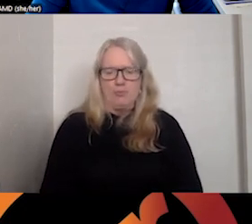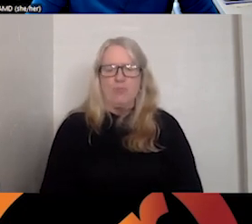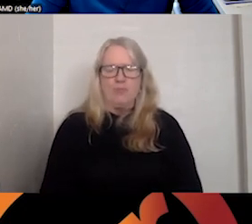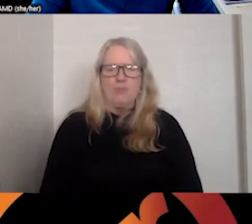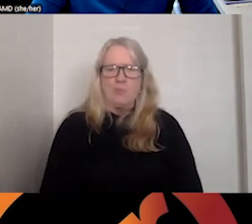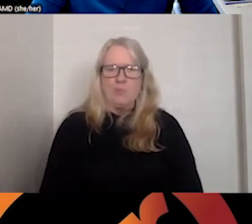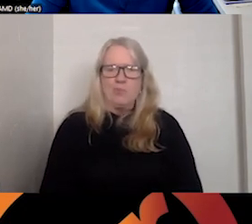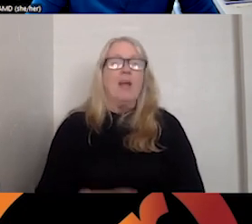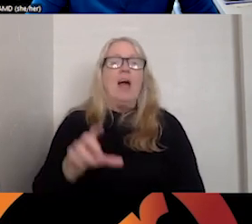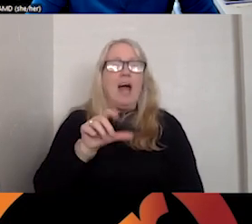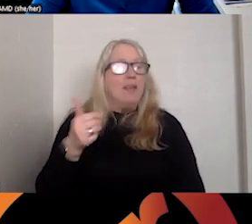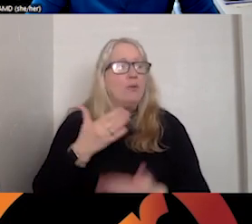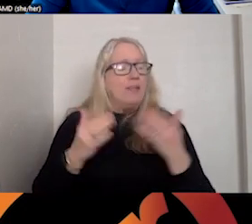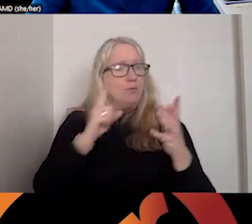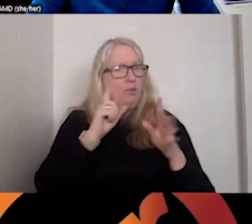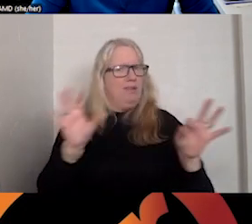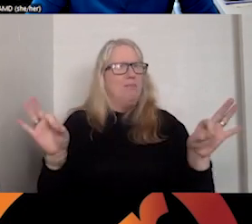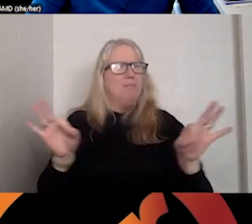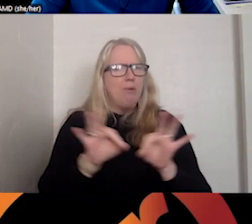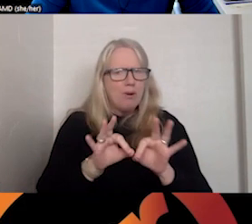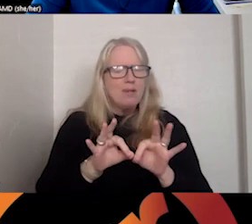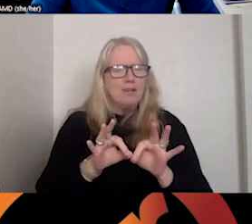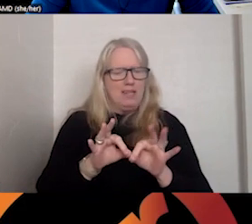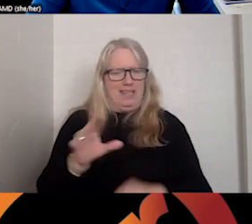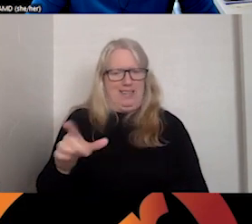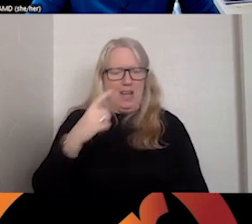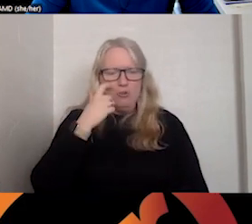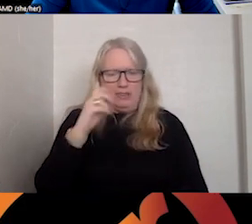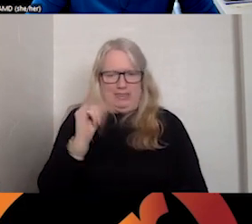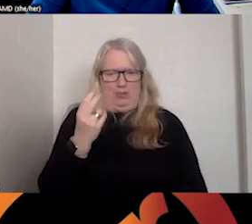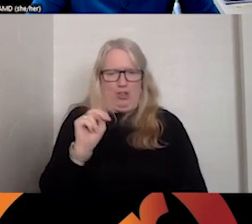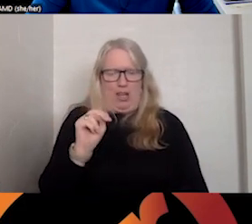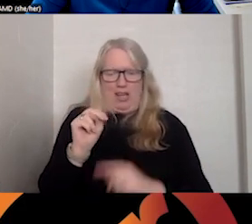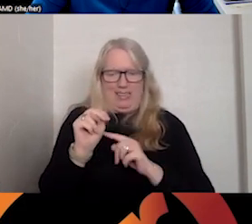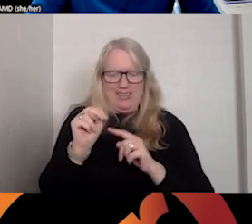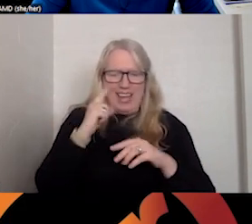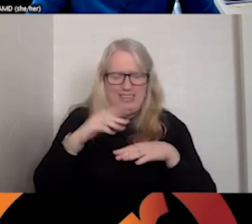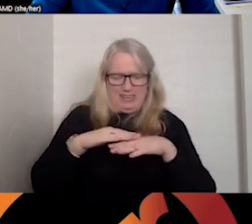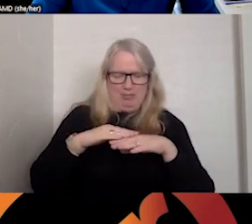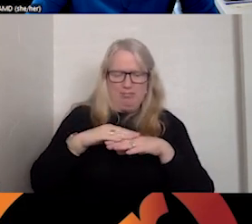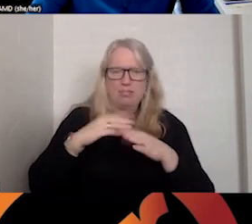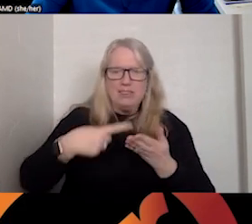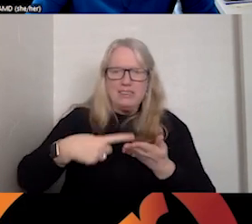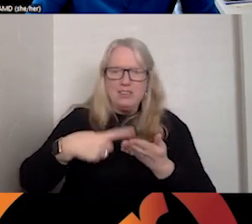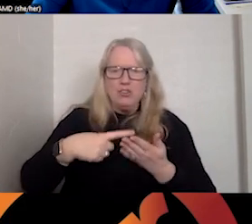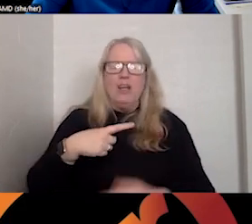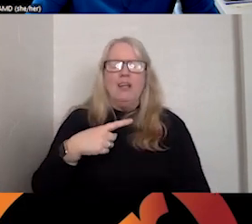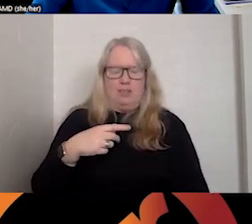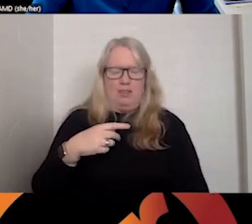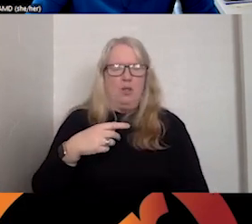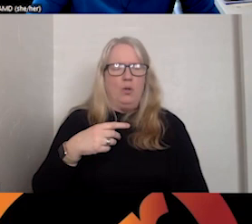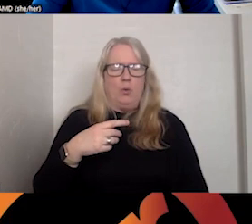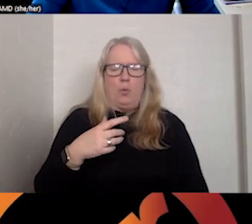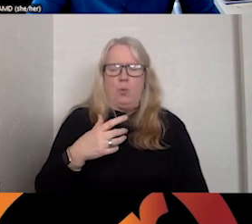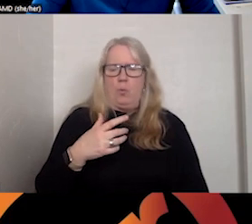that is important that John's just only really just touched on there is where